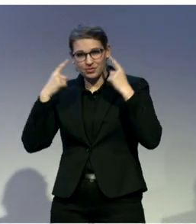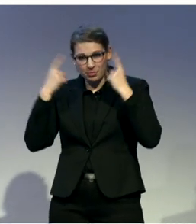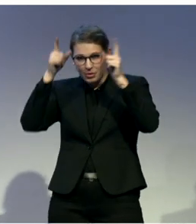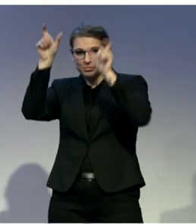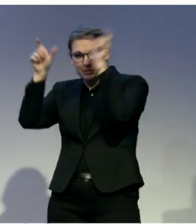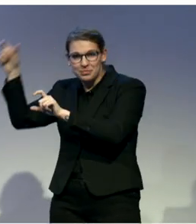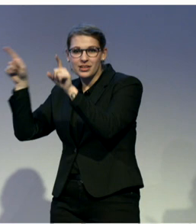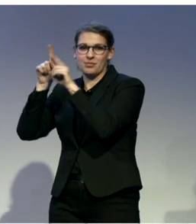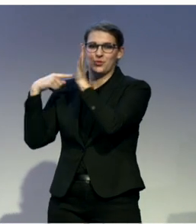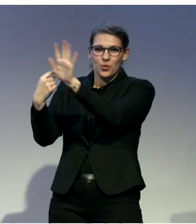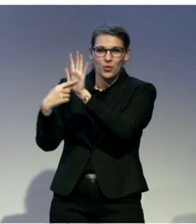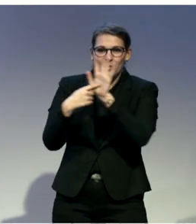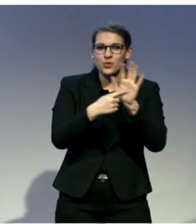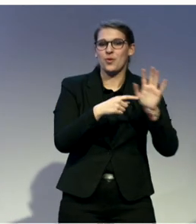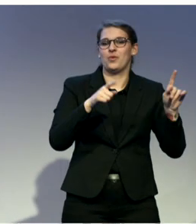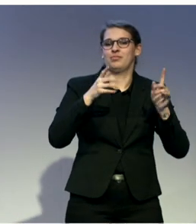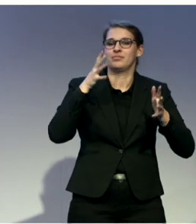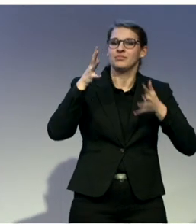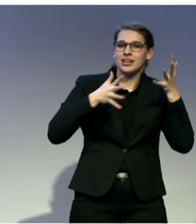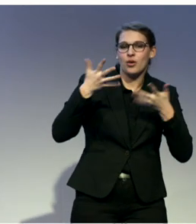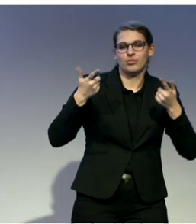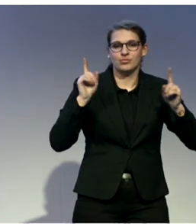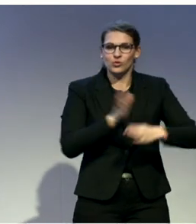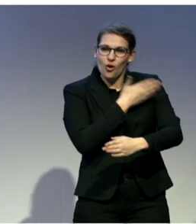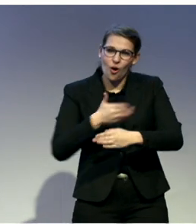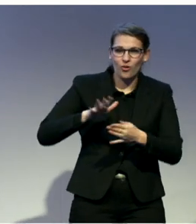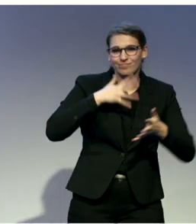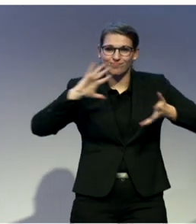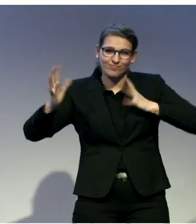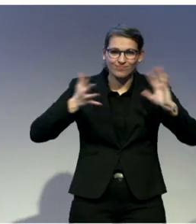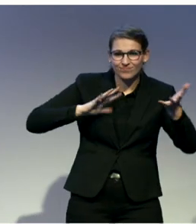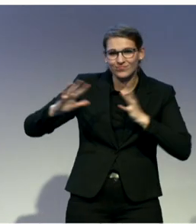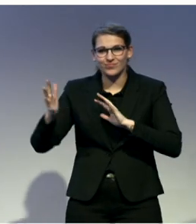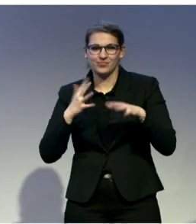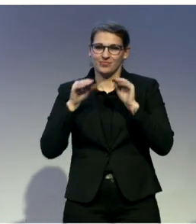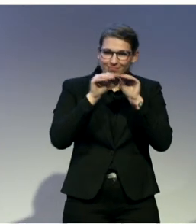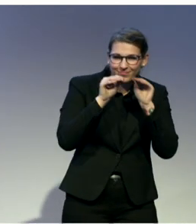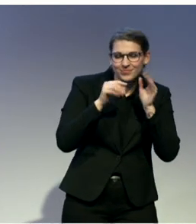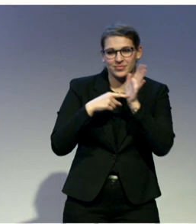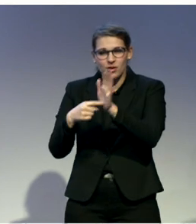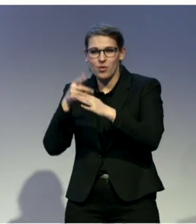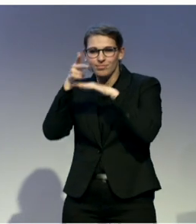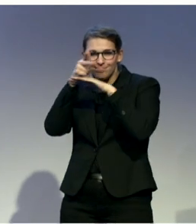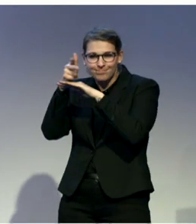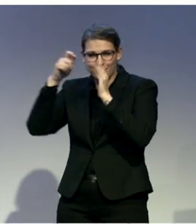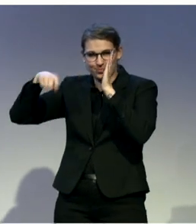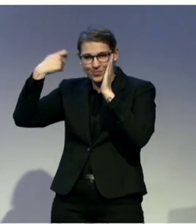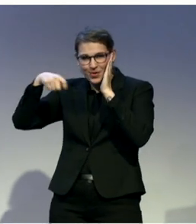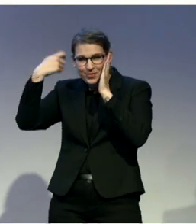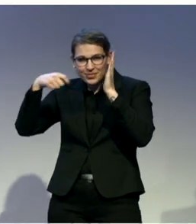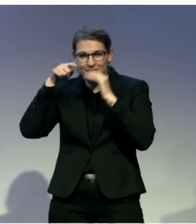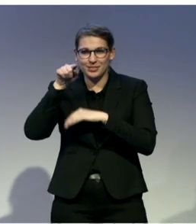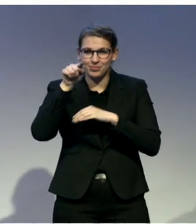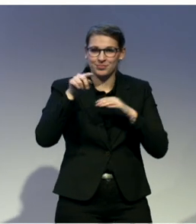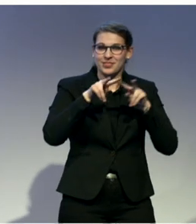trend of songs that are videoed by people who went through our courses, and basically spread the